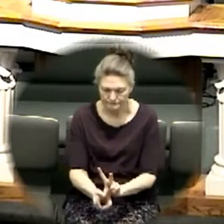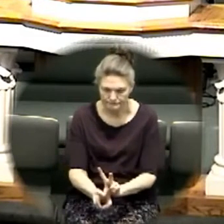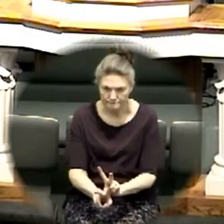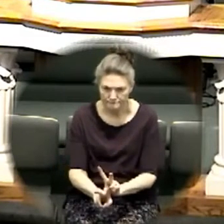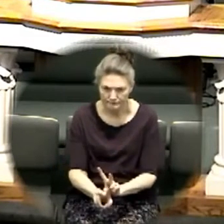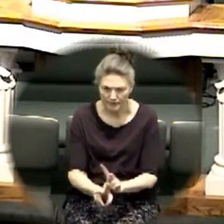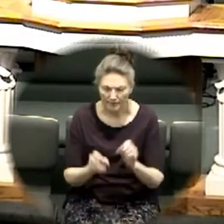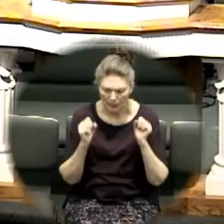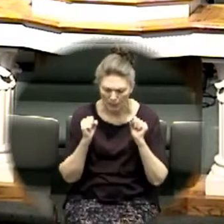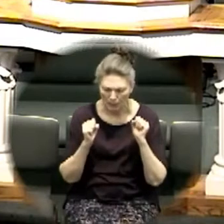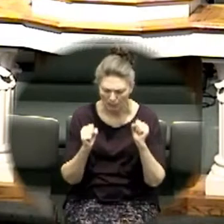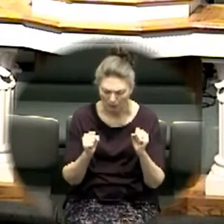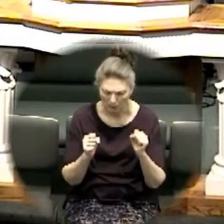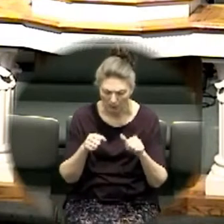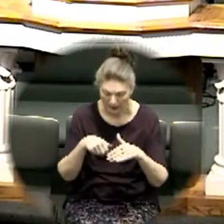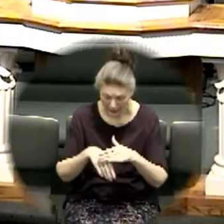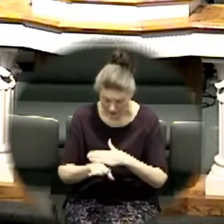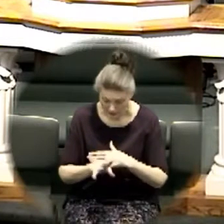contemplating this morning